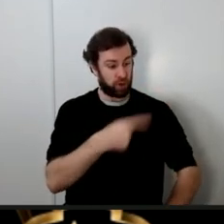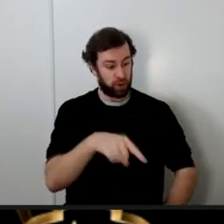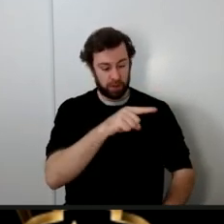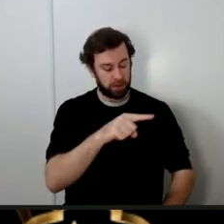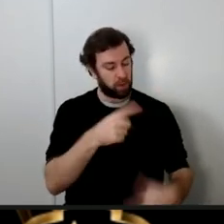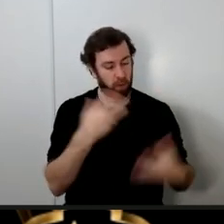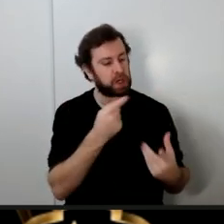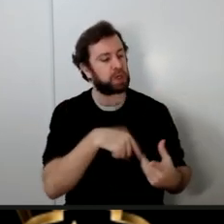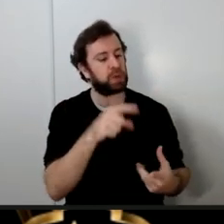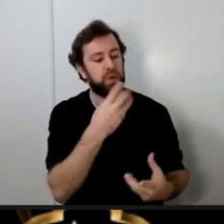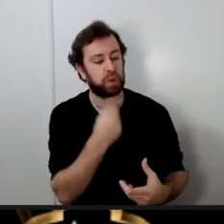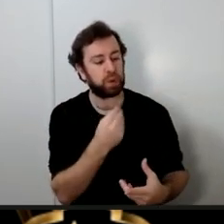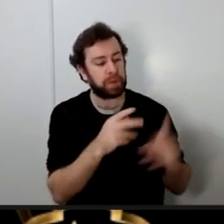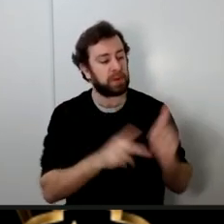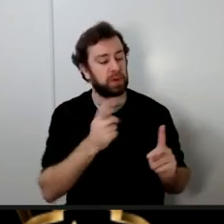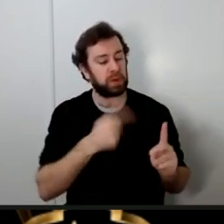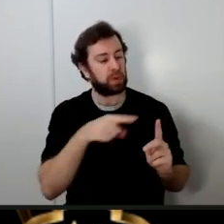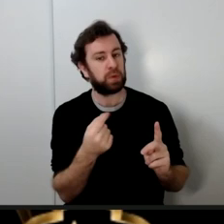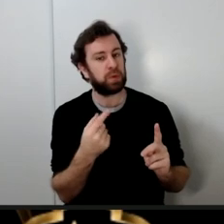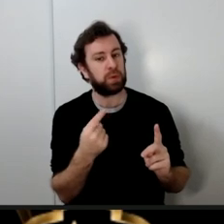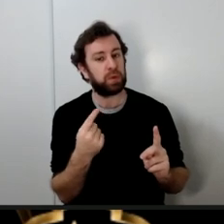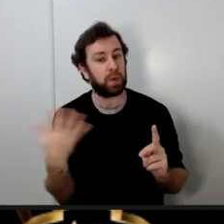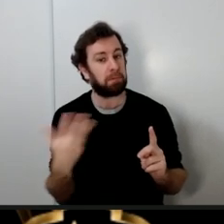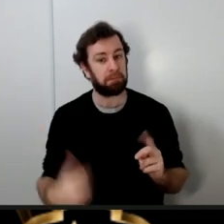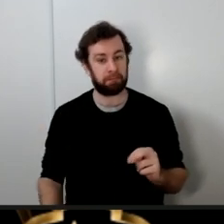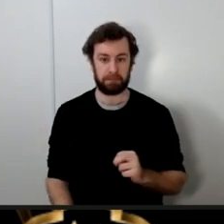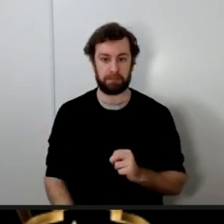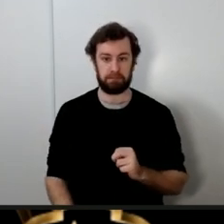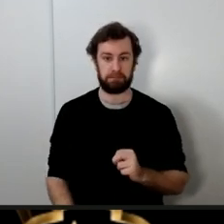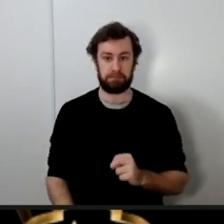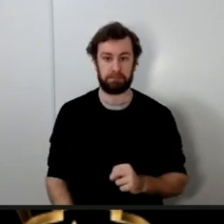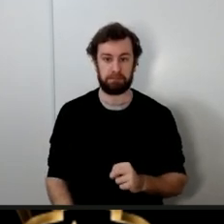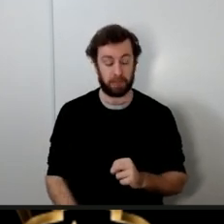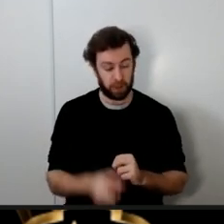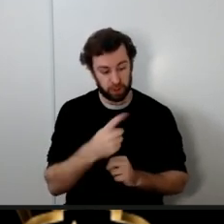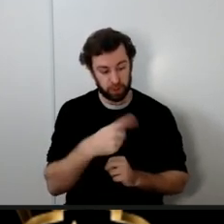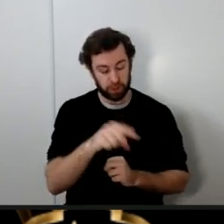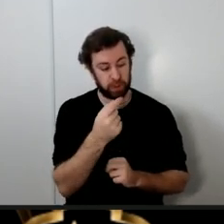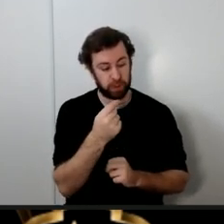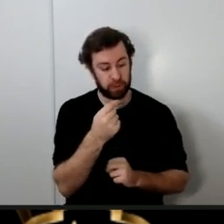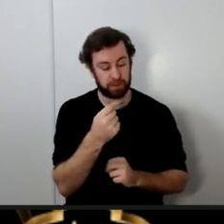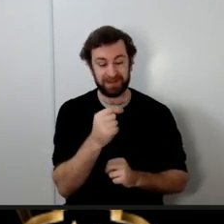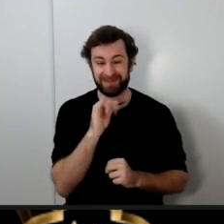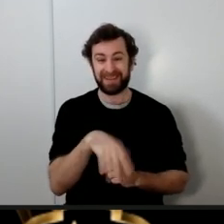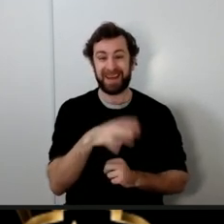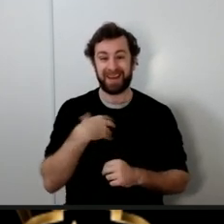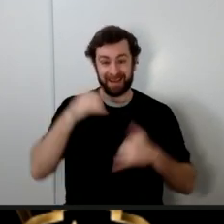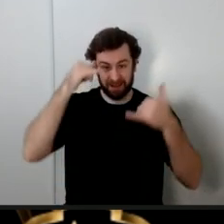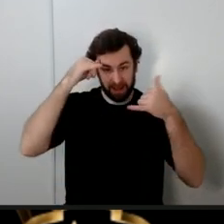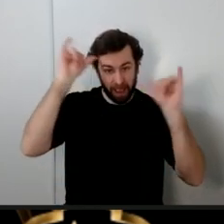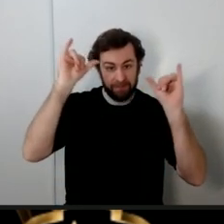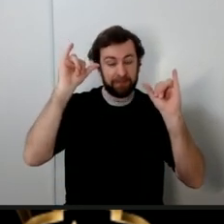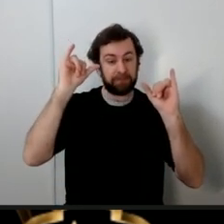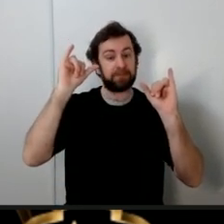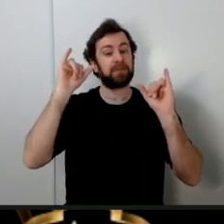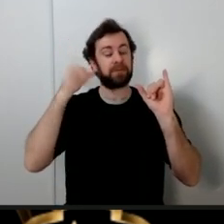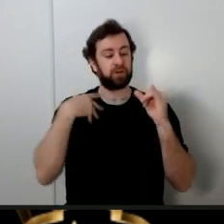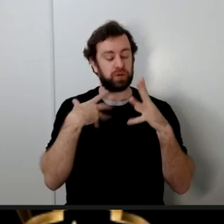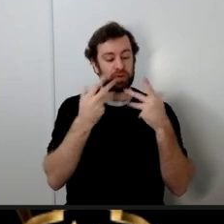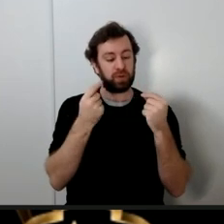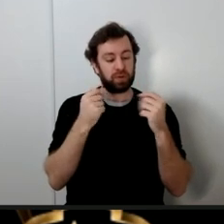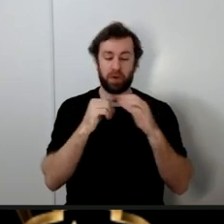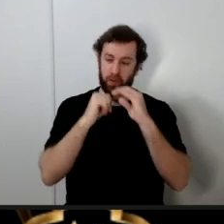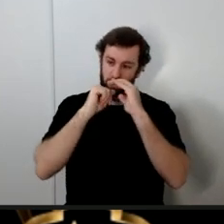you took the calf after him meaning you worshipped the calf